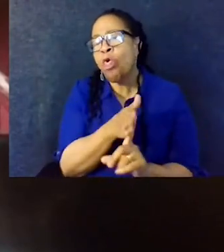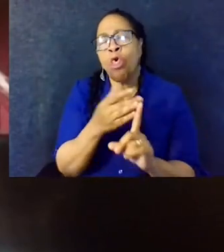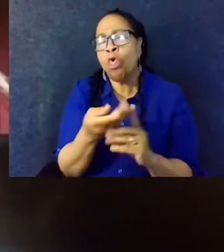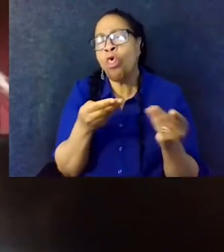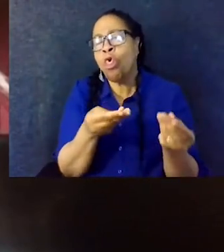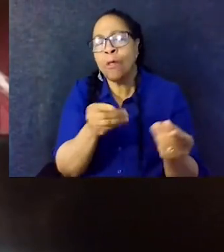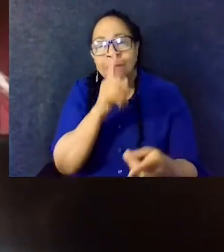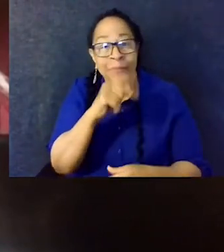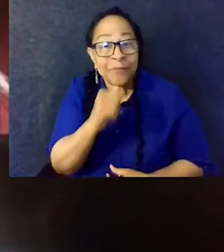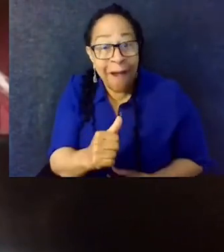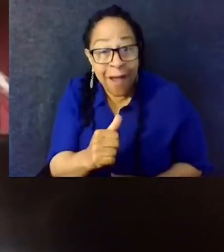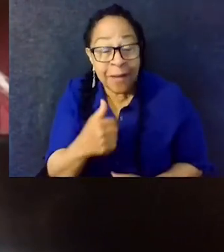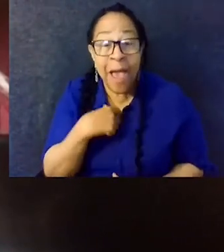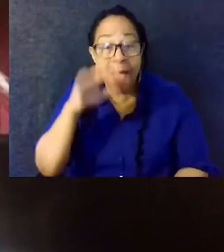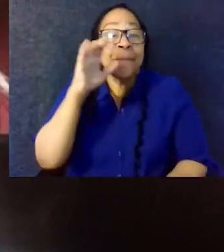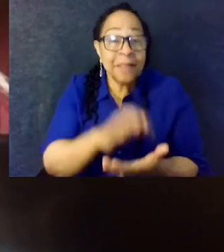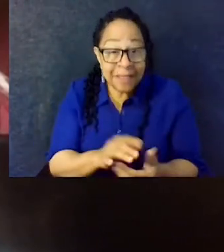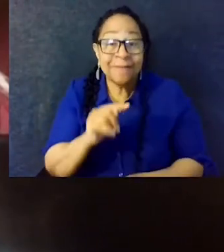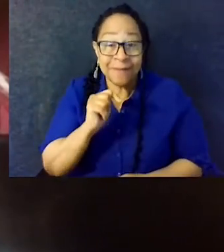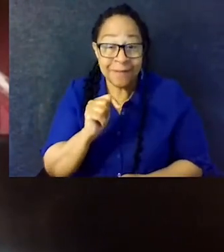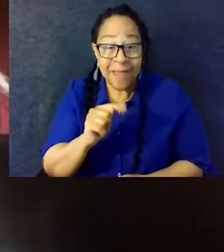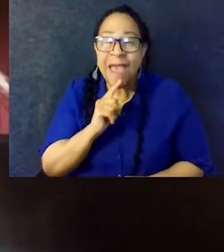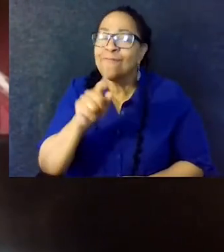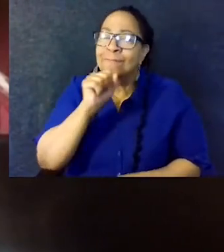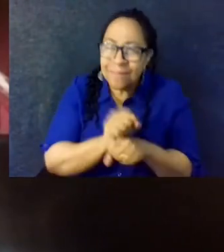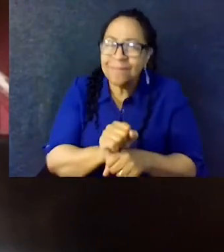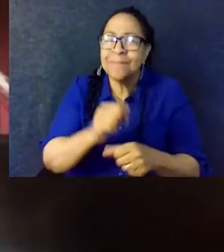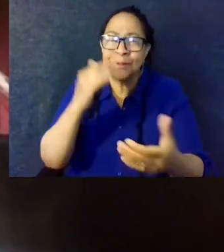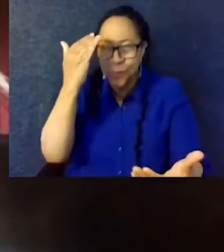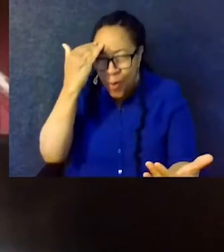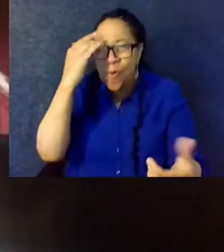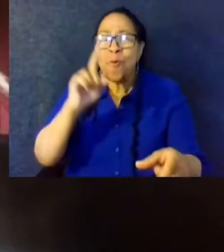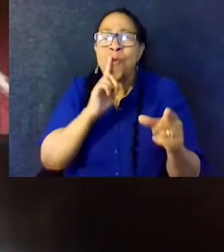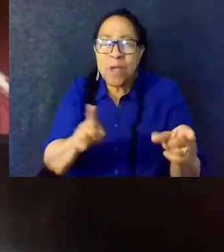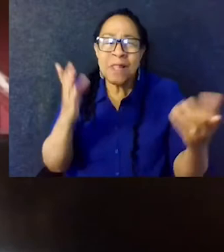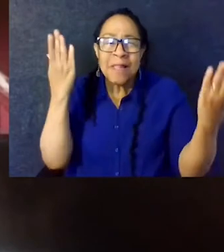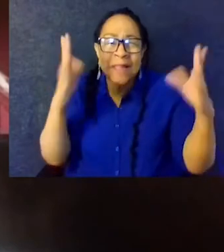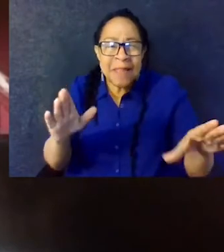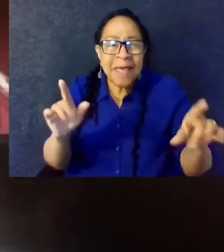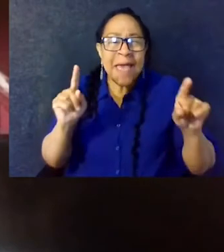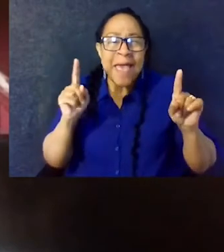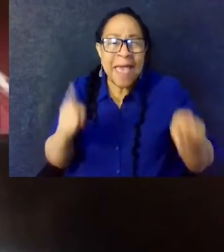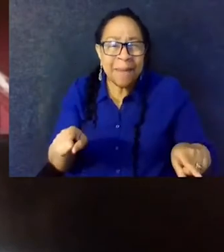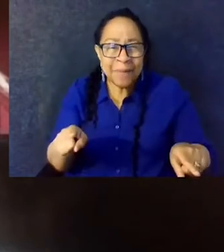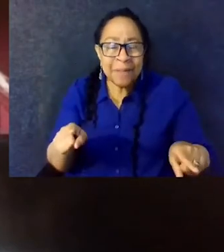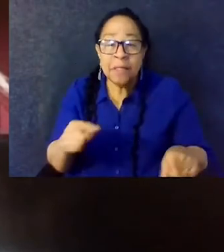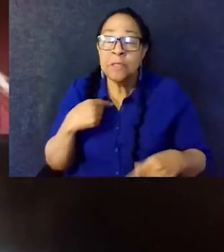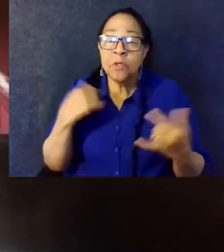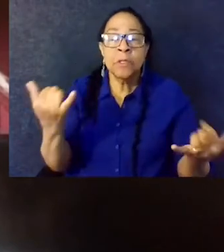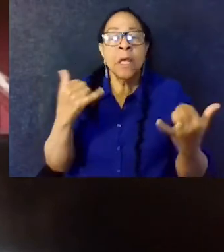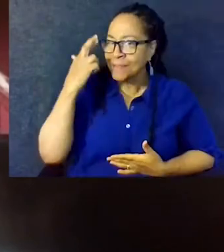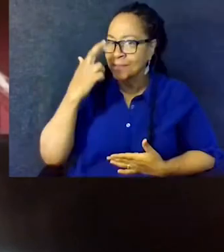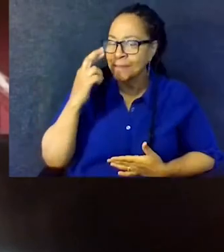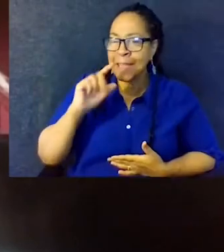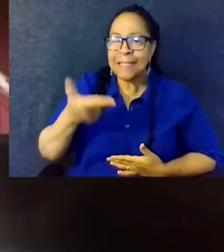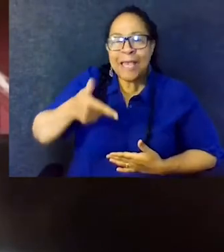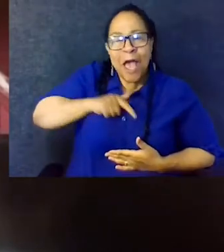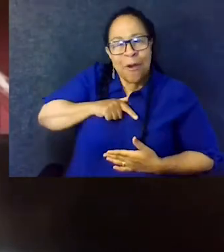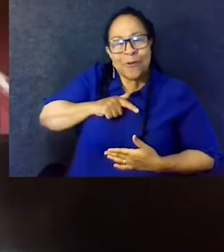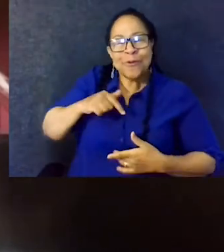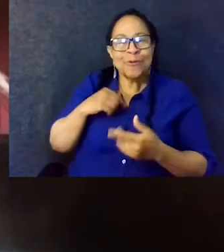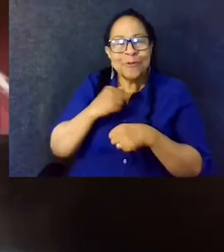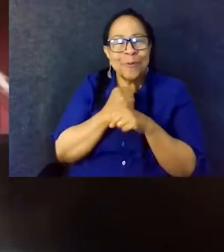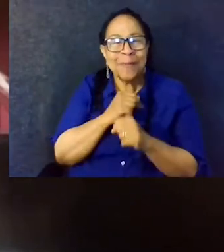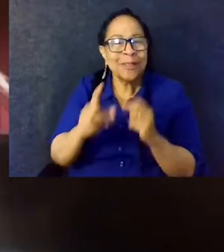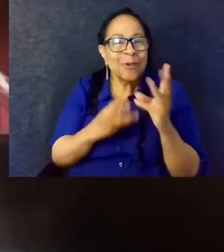things to be cheesy or cliche. I say this because I truly believe. Actually, I know that this is what's in our future. Now, it's